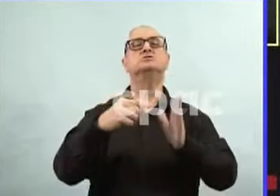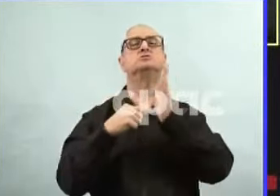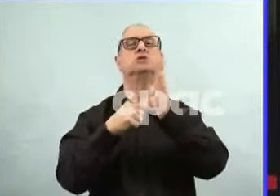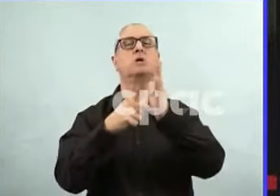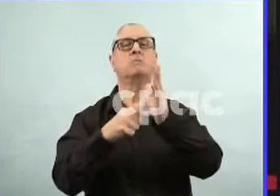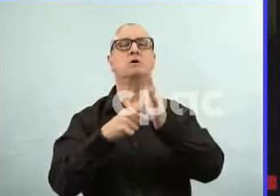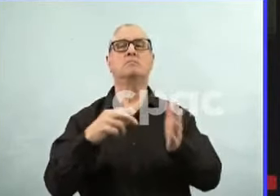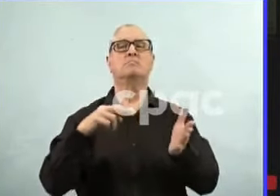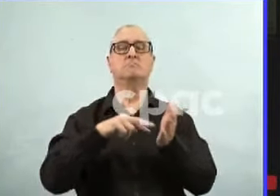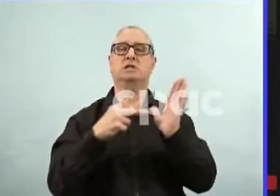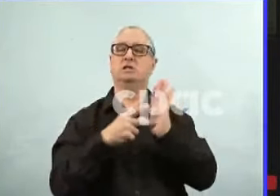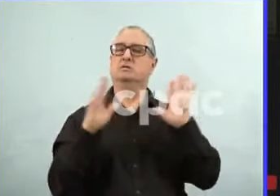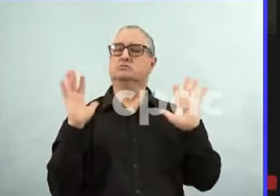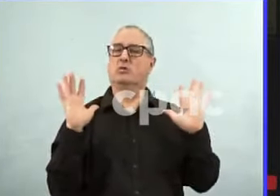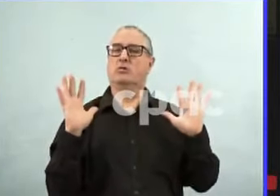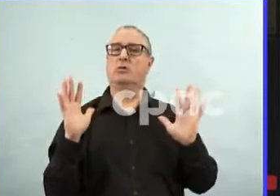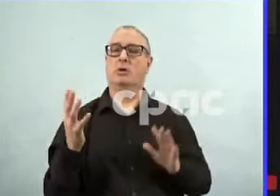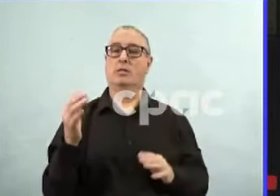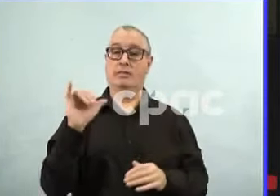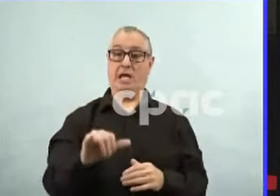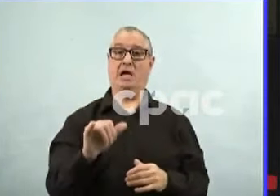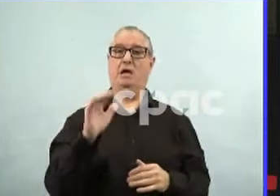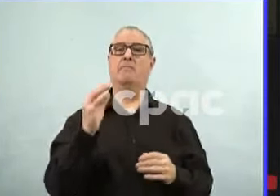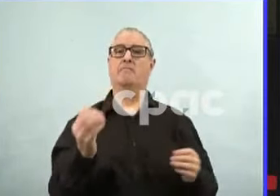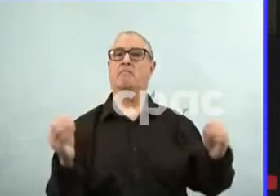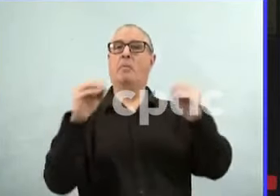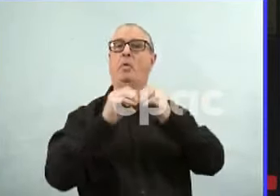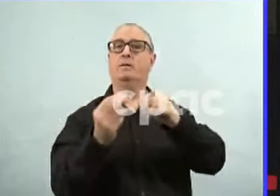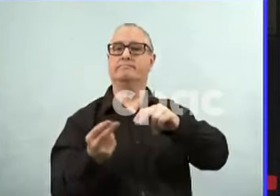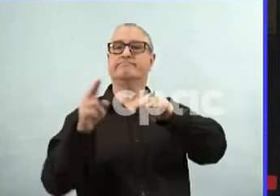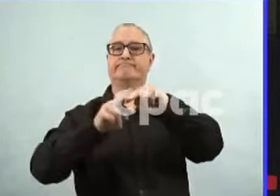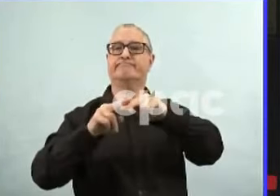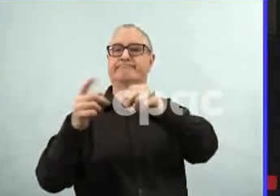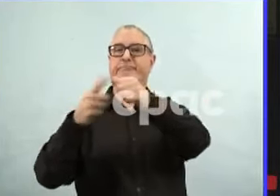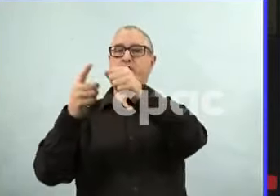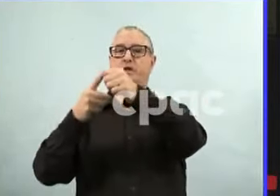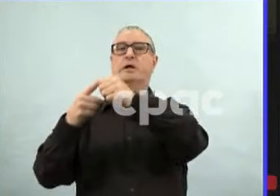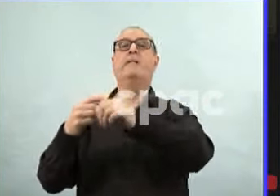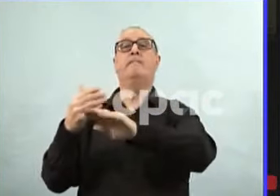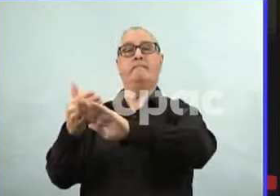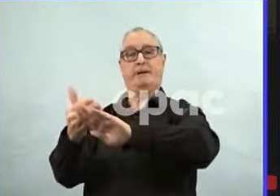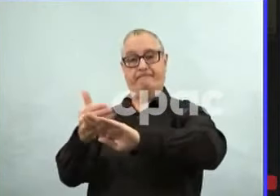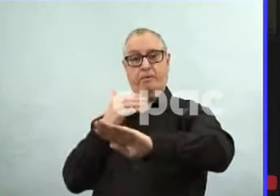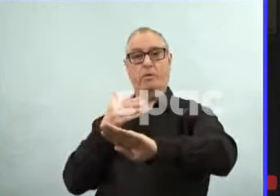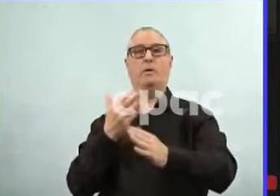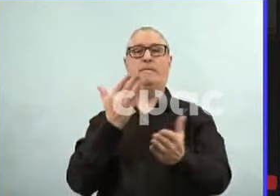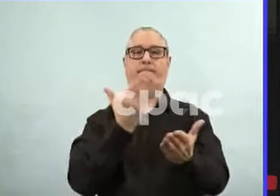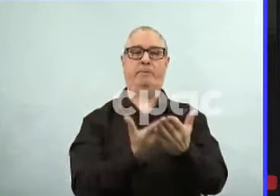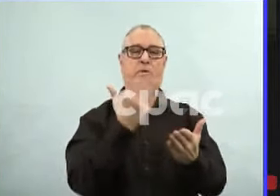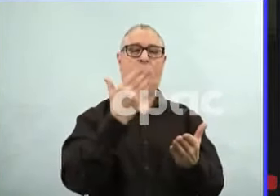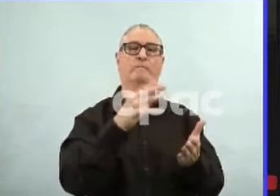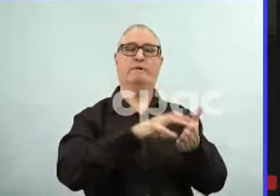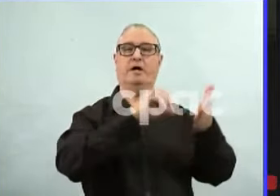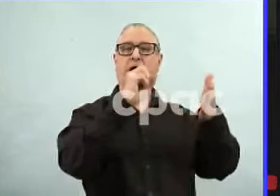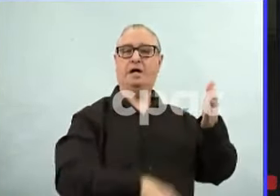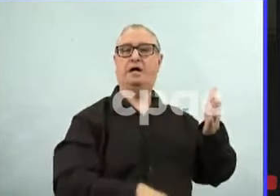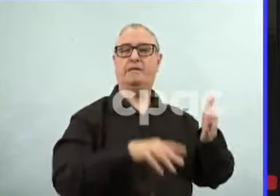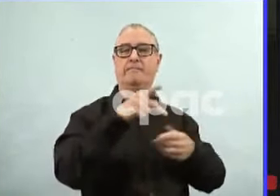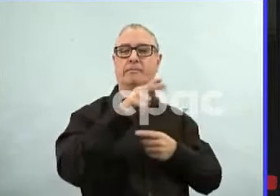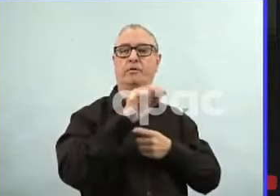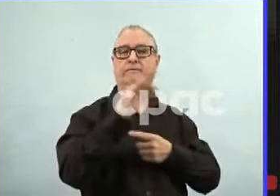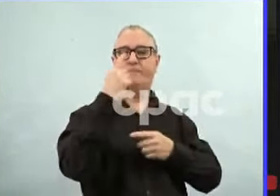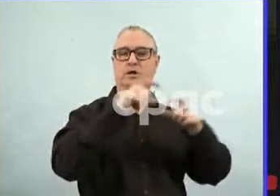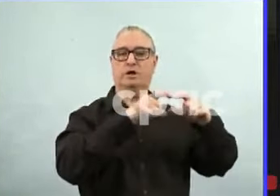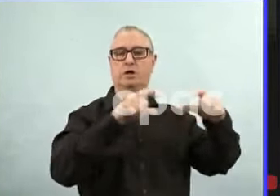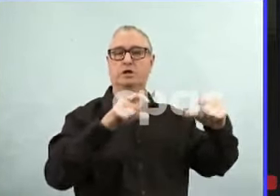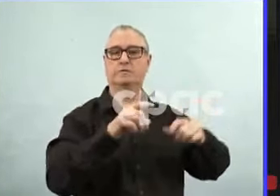Dr. Reimer, could you give me kind of your feeling on the uptake of vaccines among the youngest Manitobans who